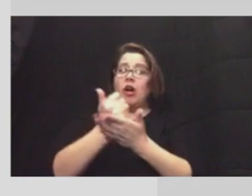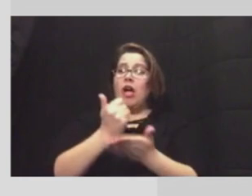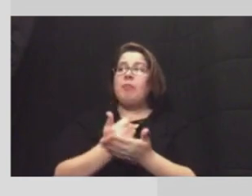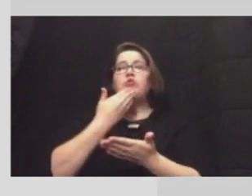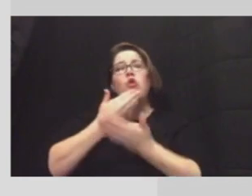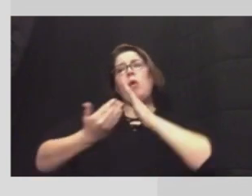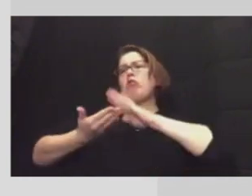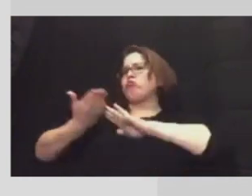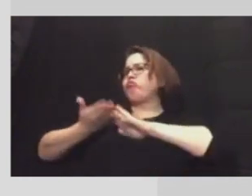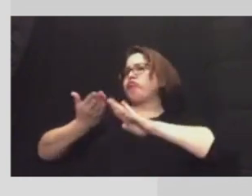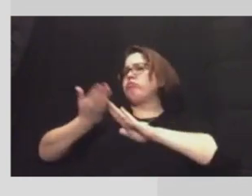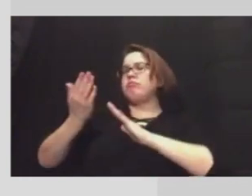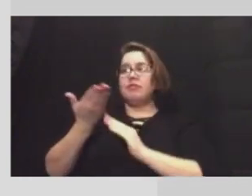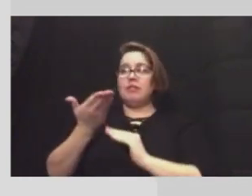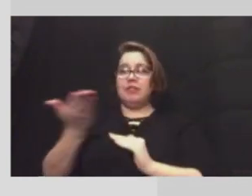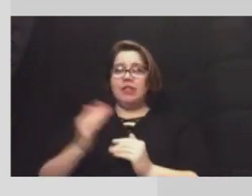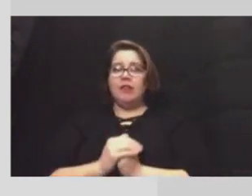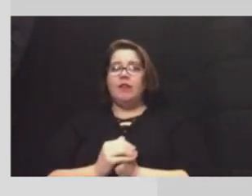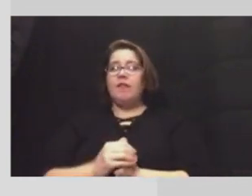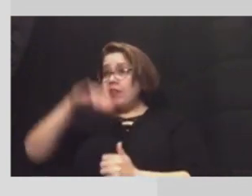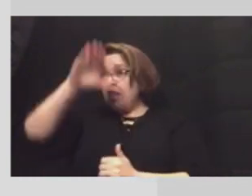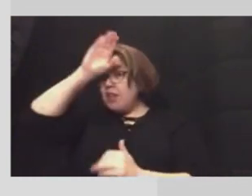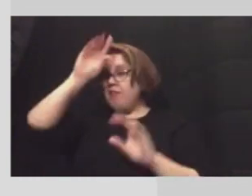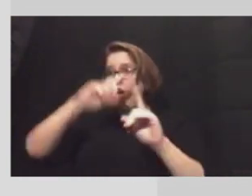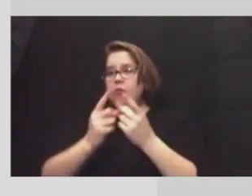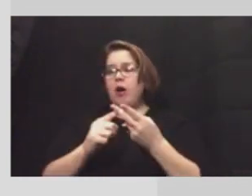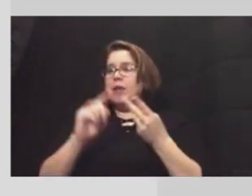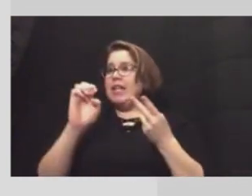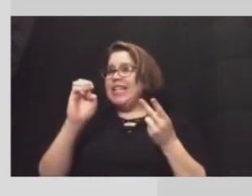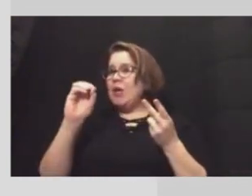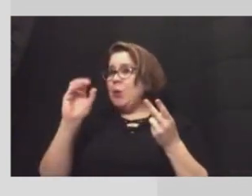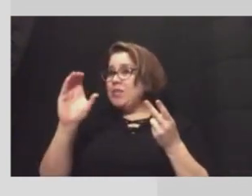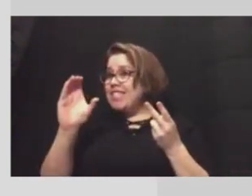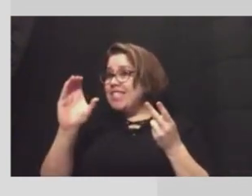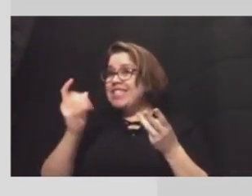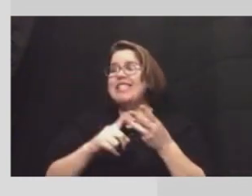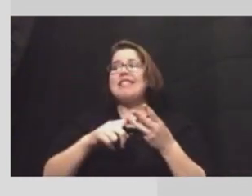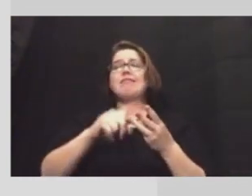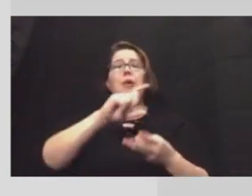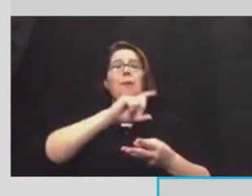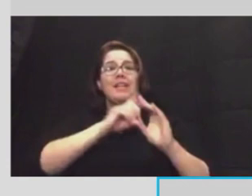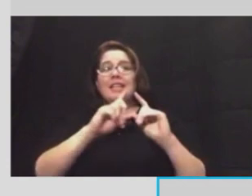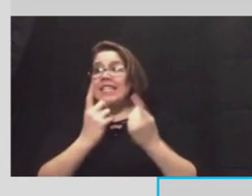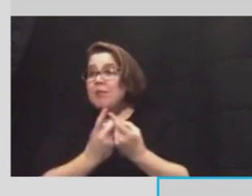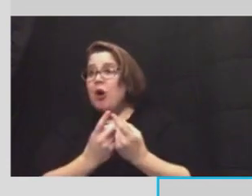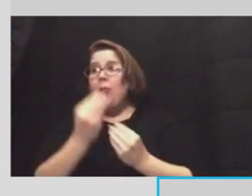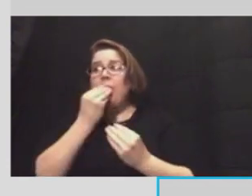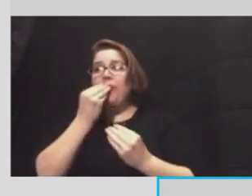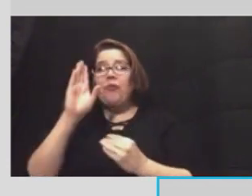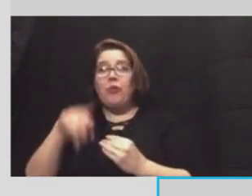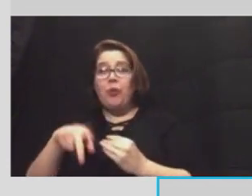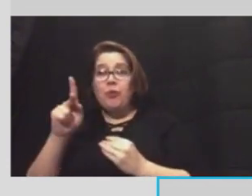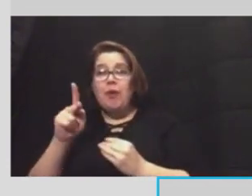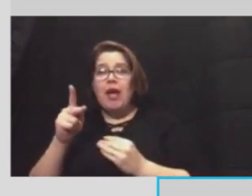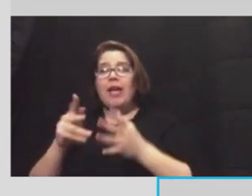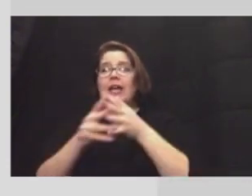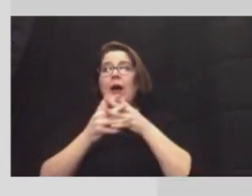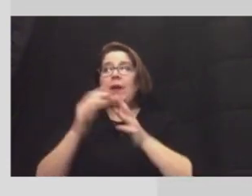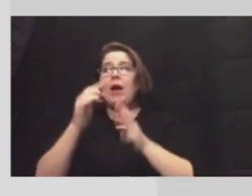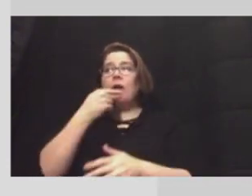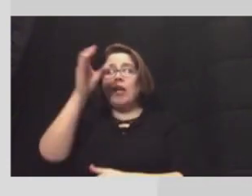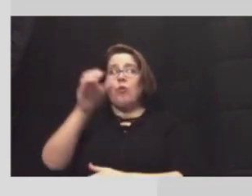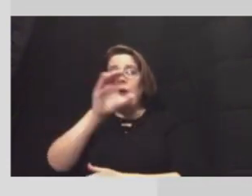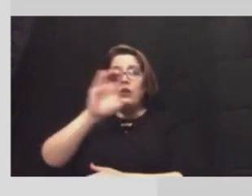operation uh the fire department eoc um police department uh food bank american red cross our